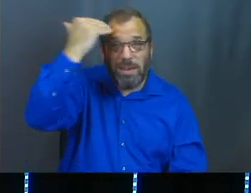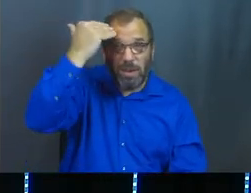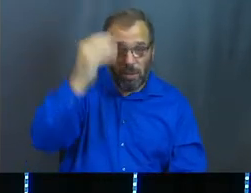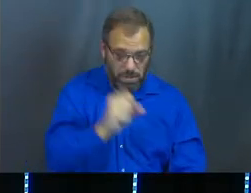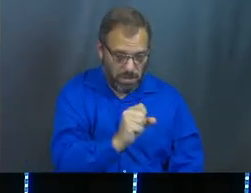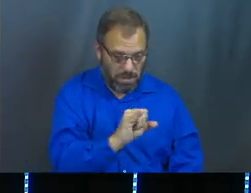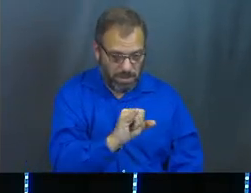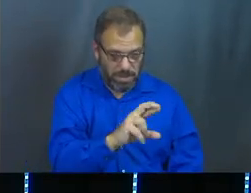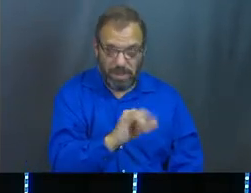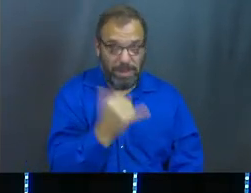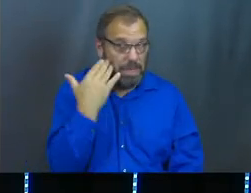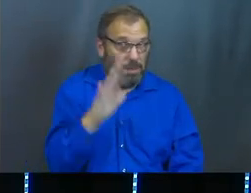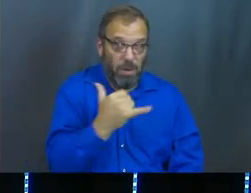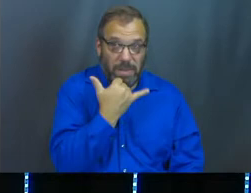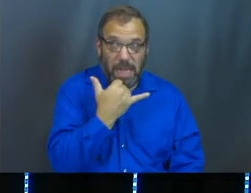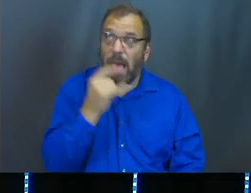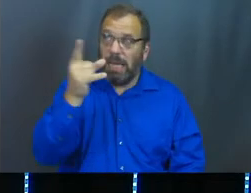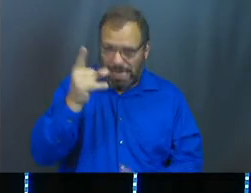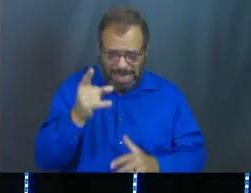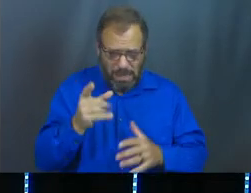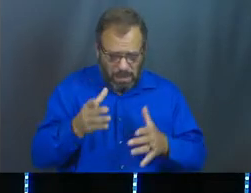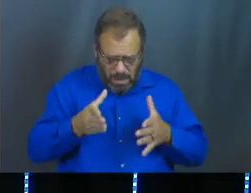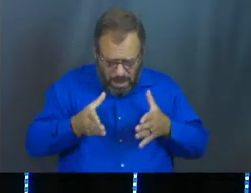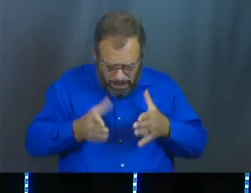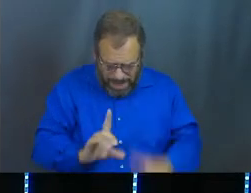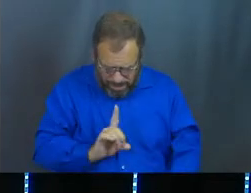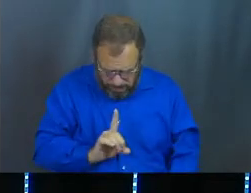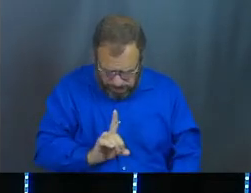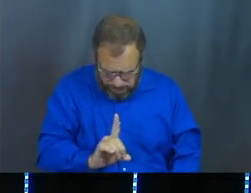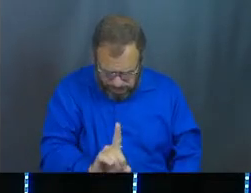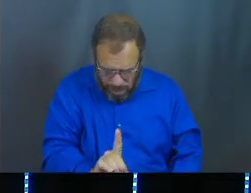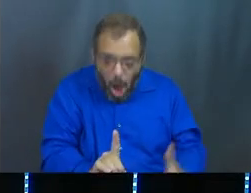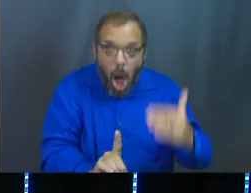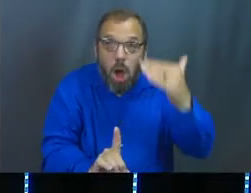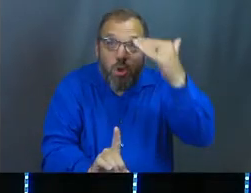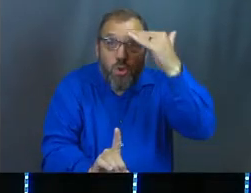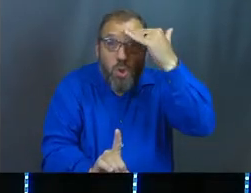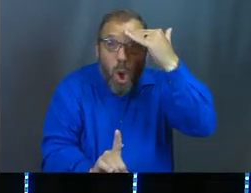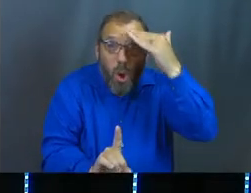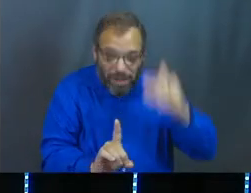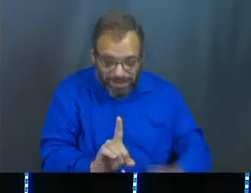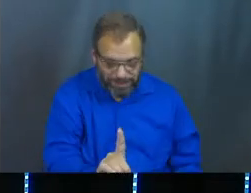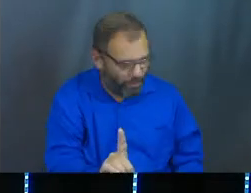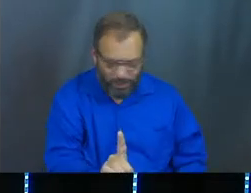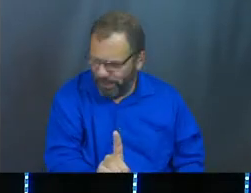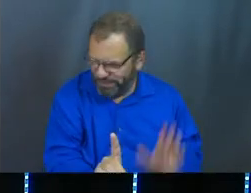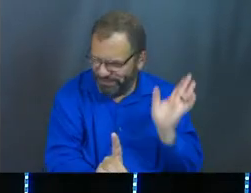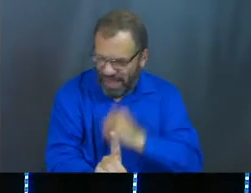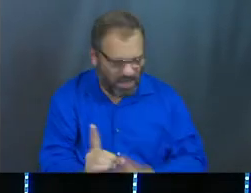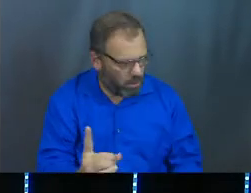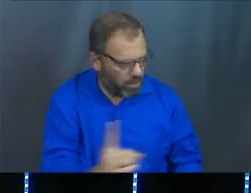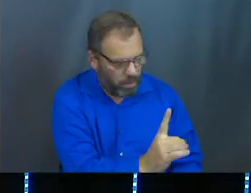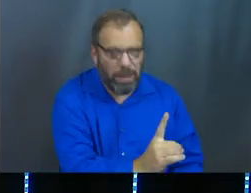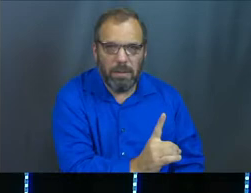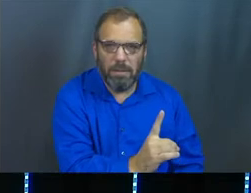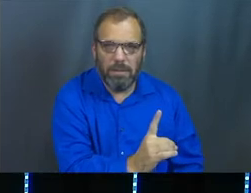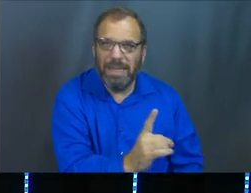Siri didn't. He's laid out a route for you, knowing all the screwball things I would do.